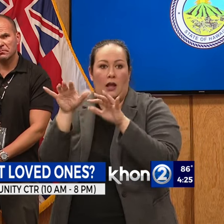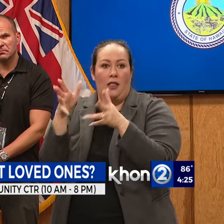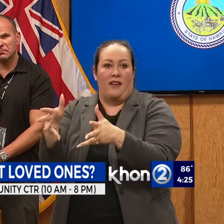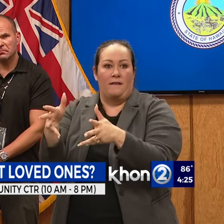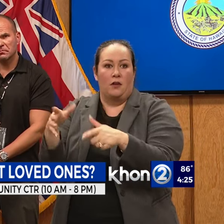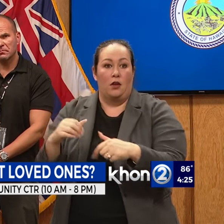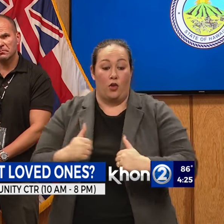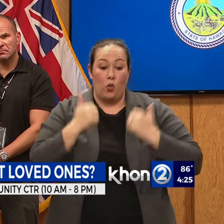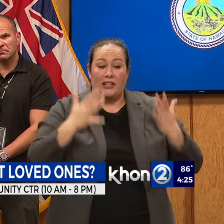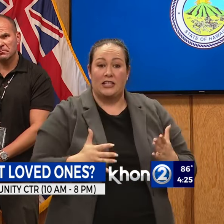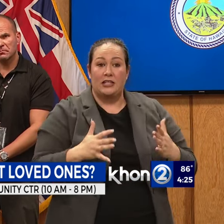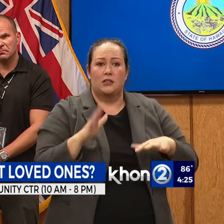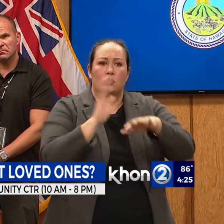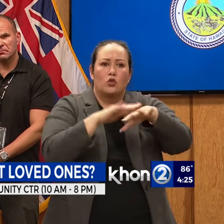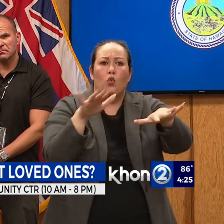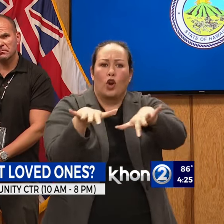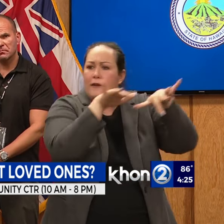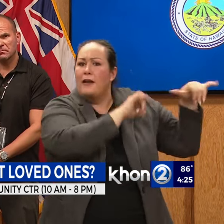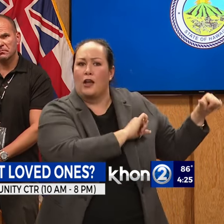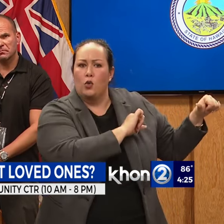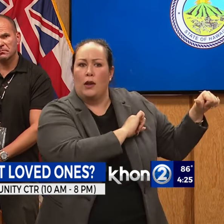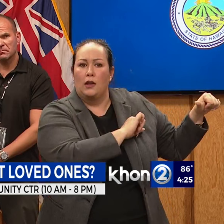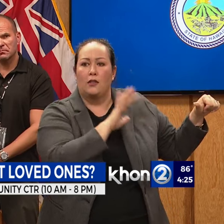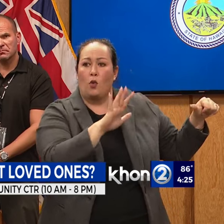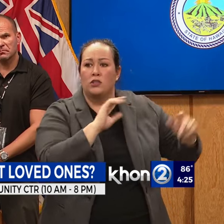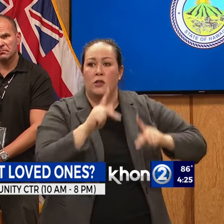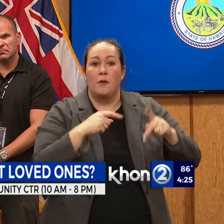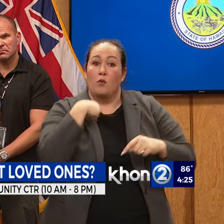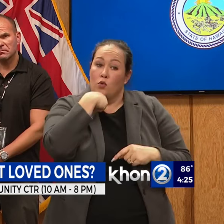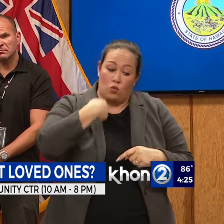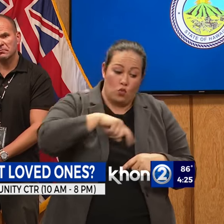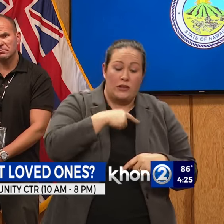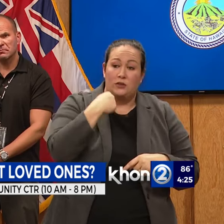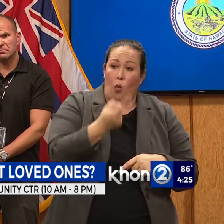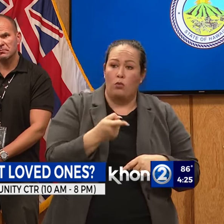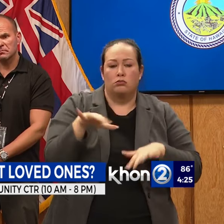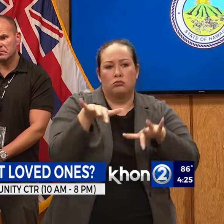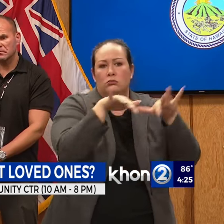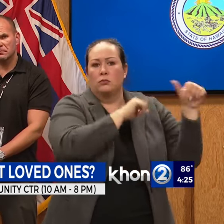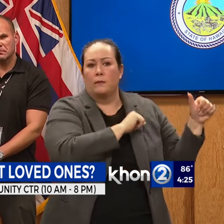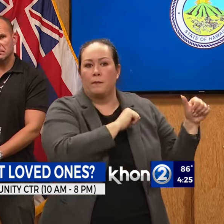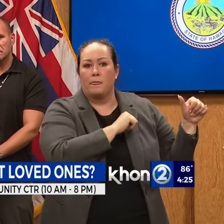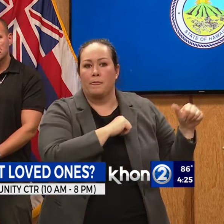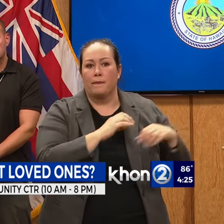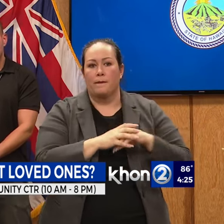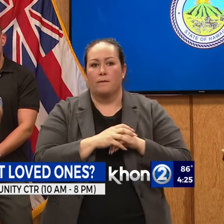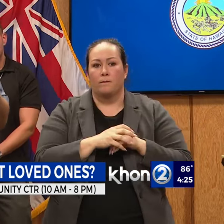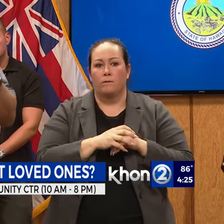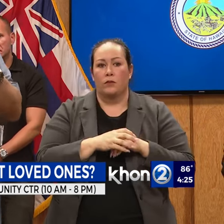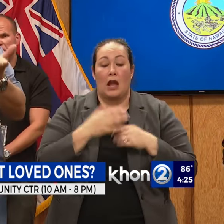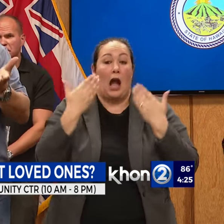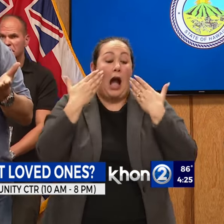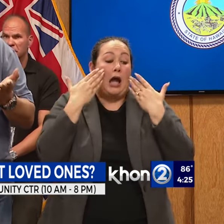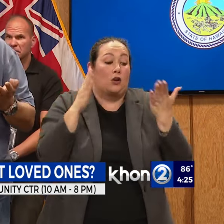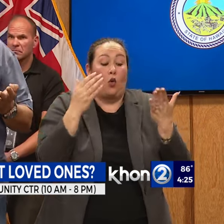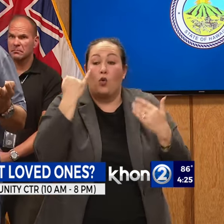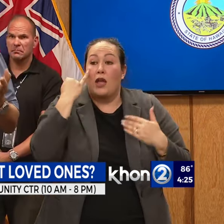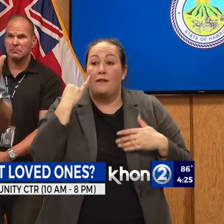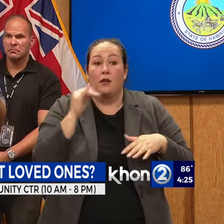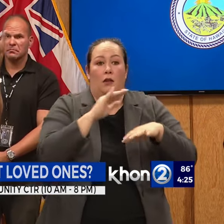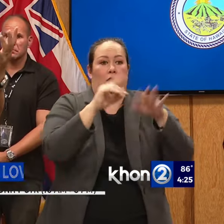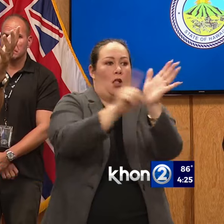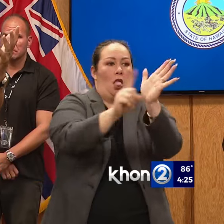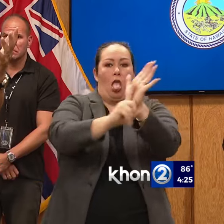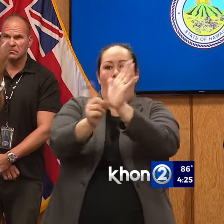evacuated. Those are the folks that we took out of there. Now, I don't know if the alarm, I don't know if the alarms